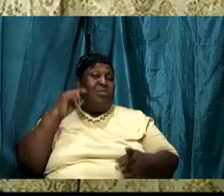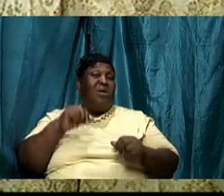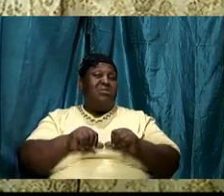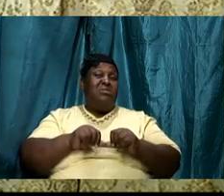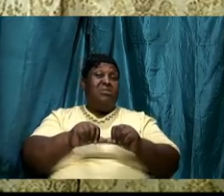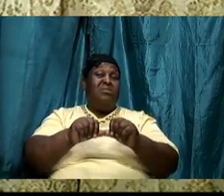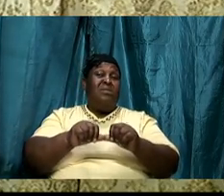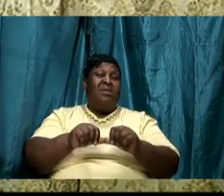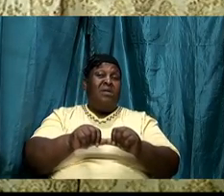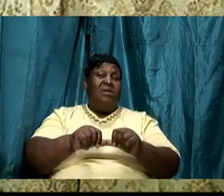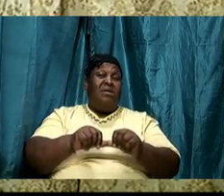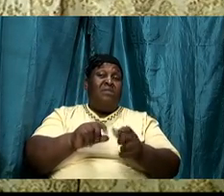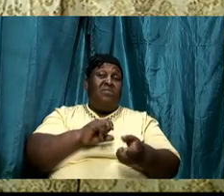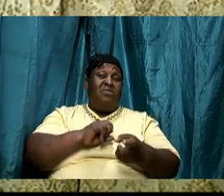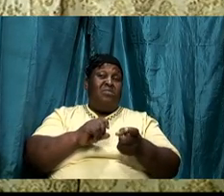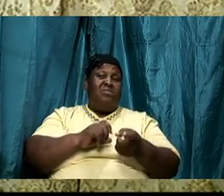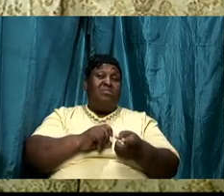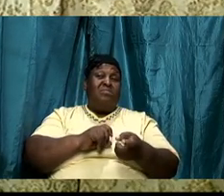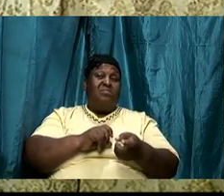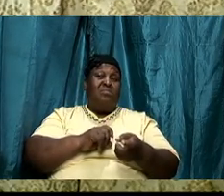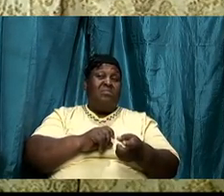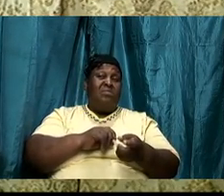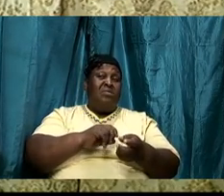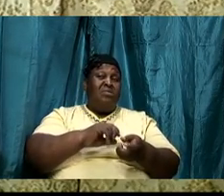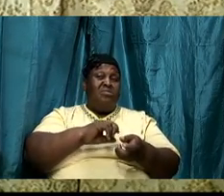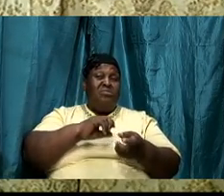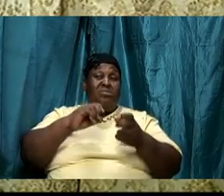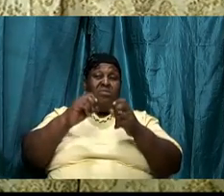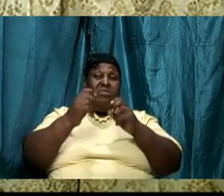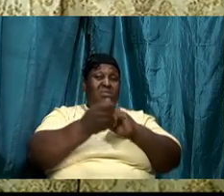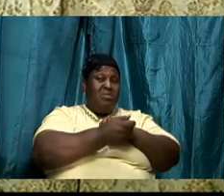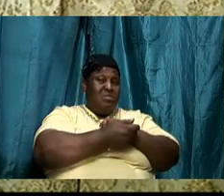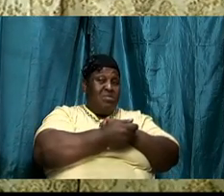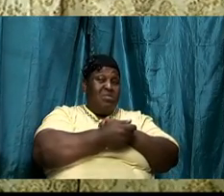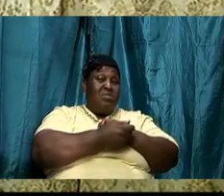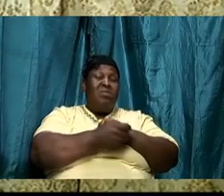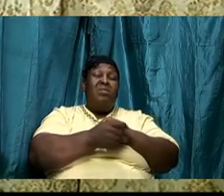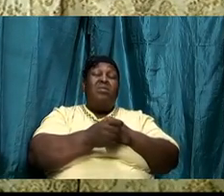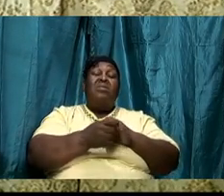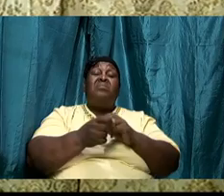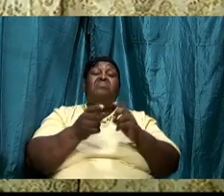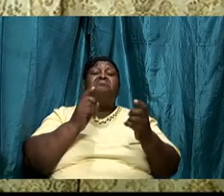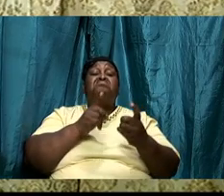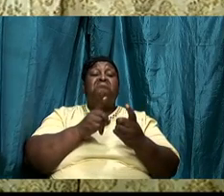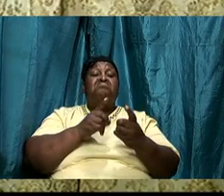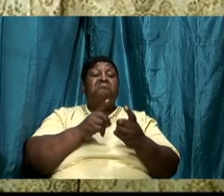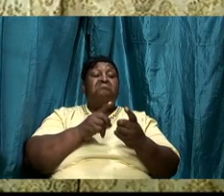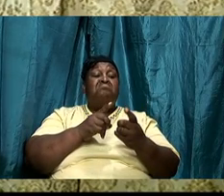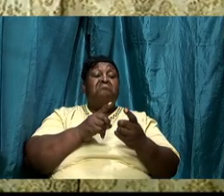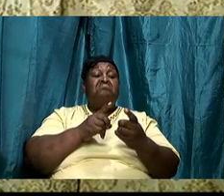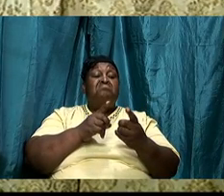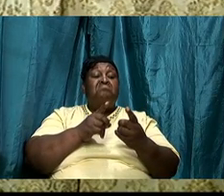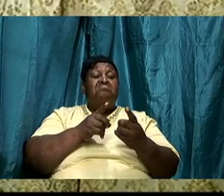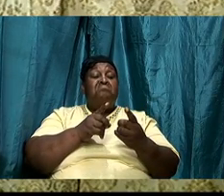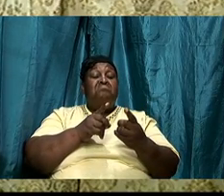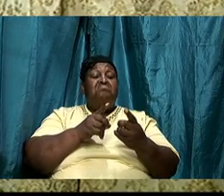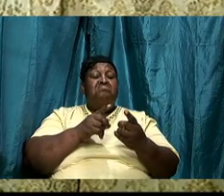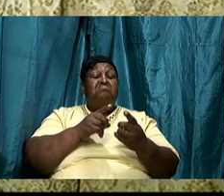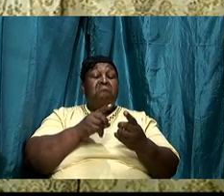you then turn again you might just meet upon another scripture that says whatsoever you do do it quickly